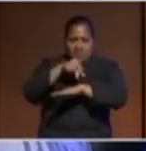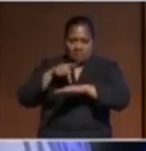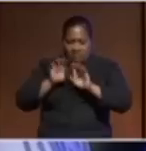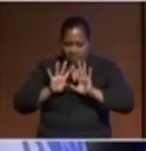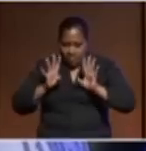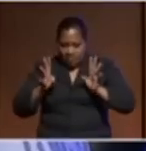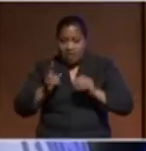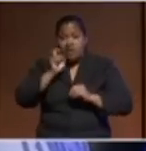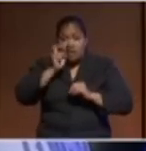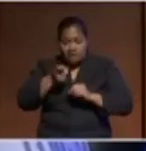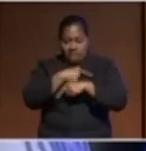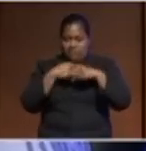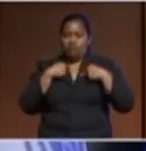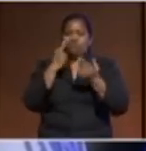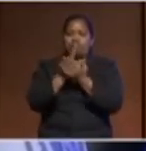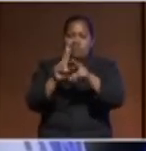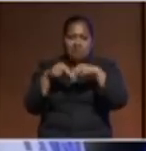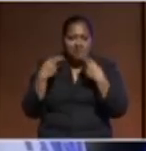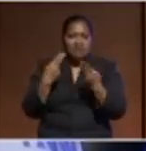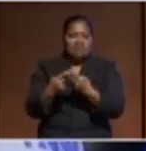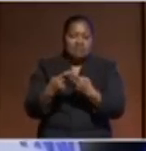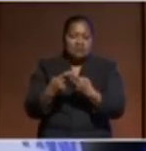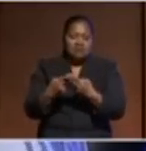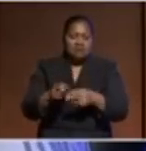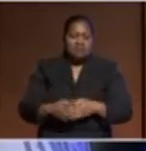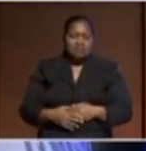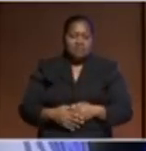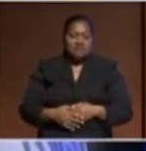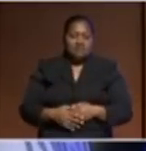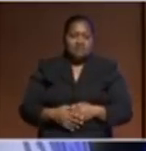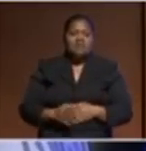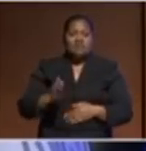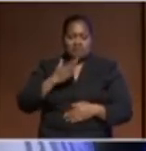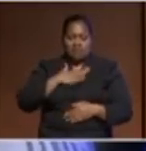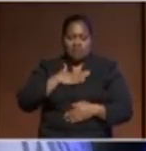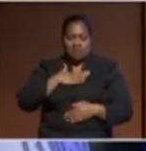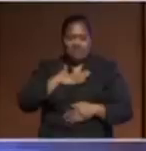really family so that's really my last a great